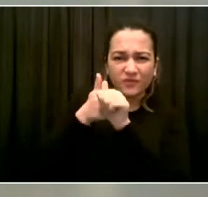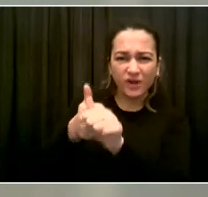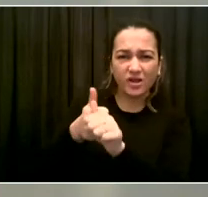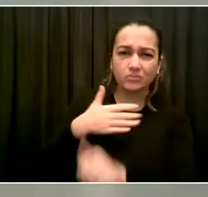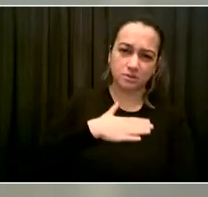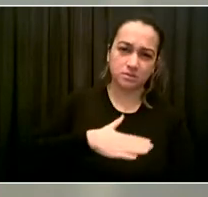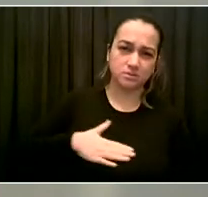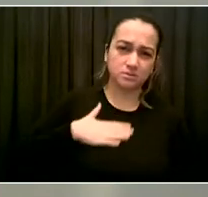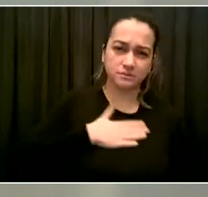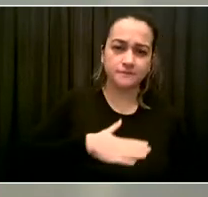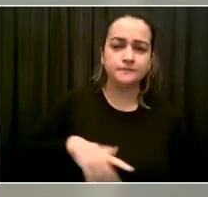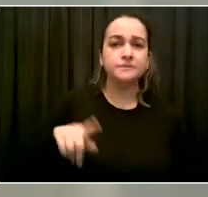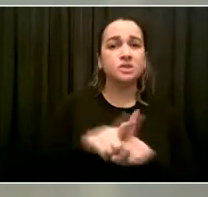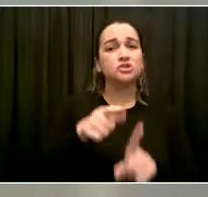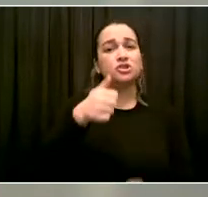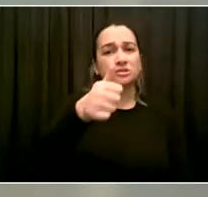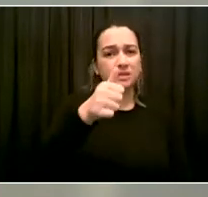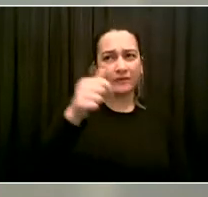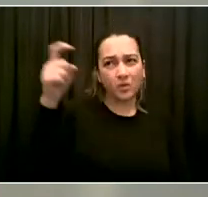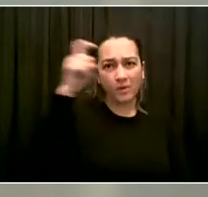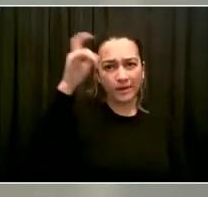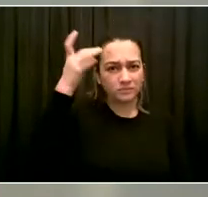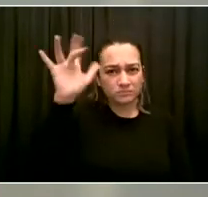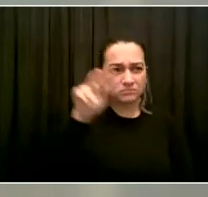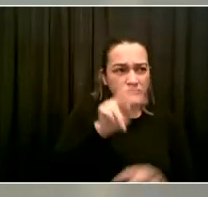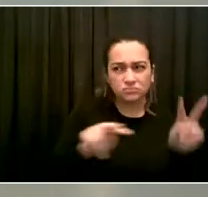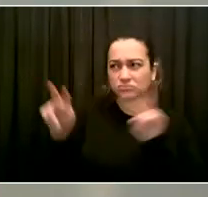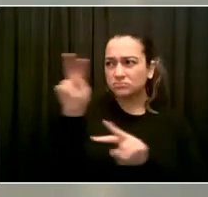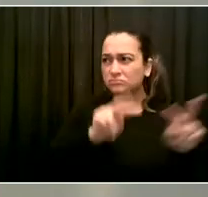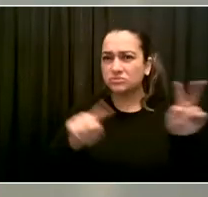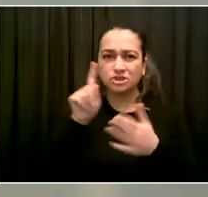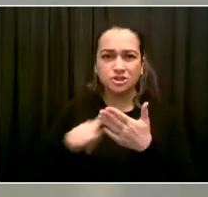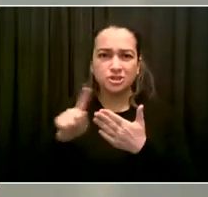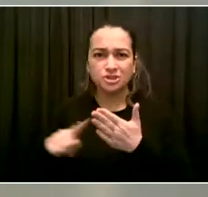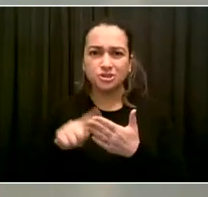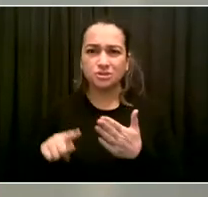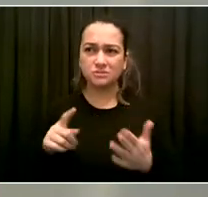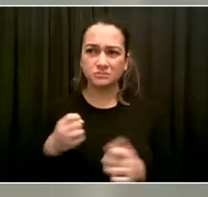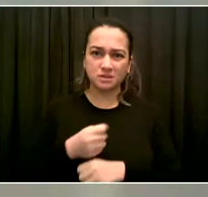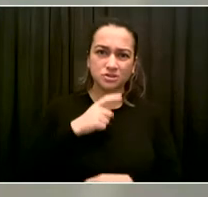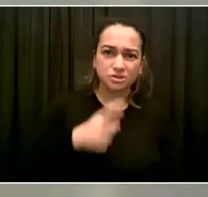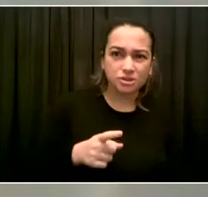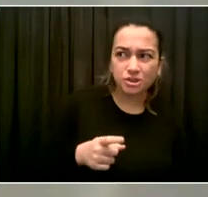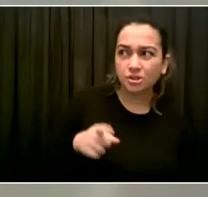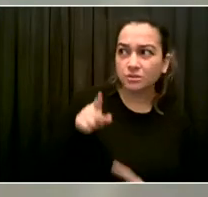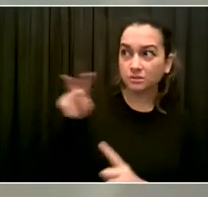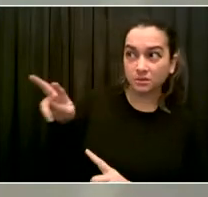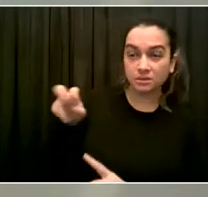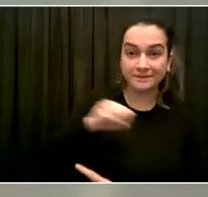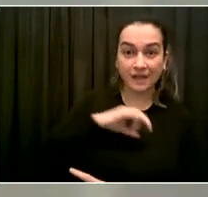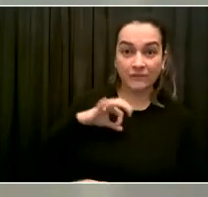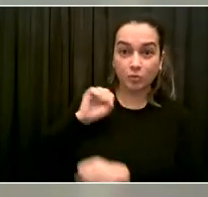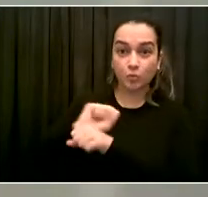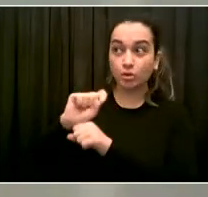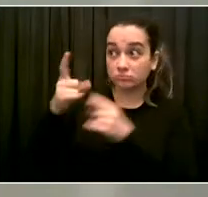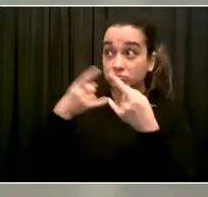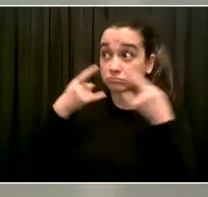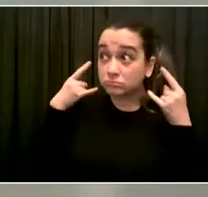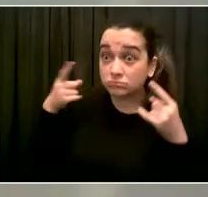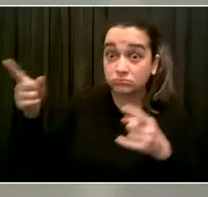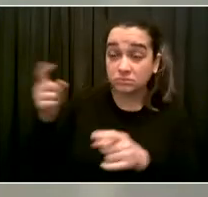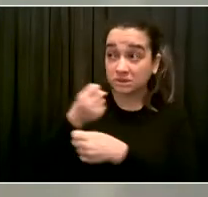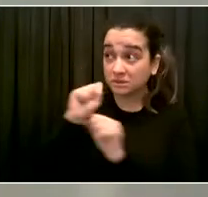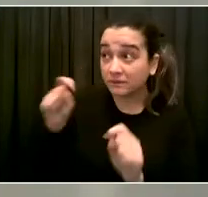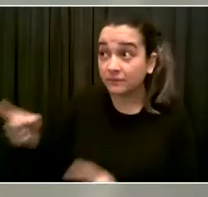regarding distancing and making sure everybody adheres to masks. And then, of course, getting tested frequently because that's going to be important. And then